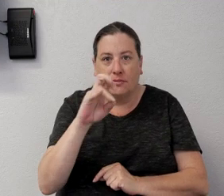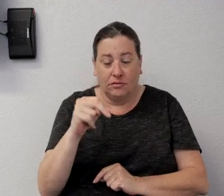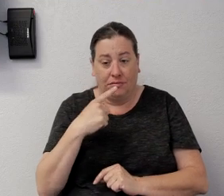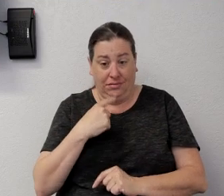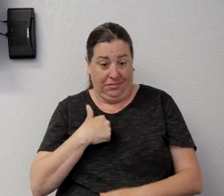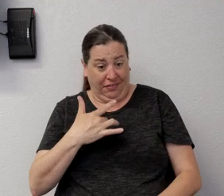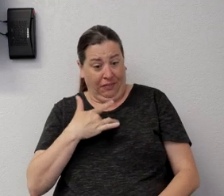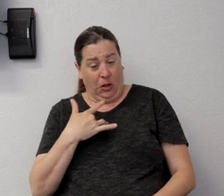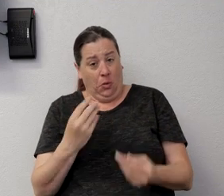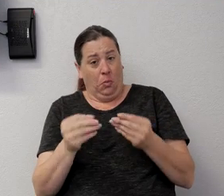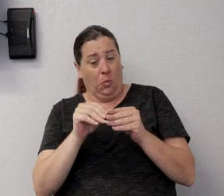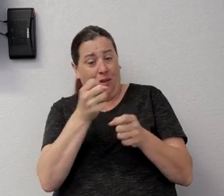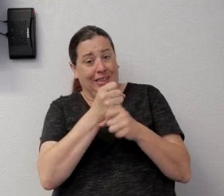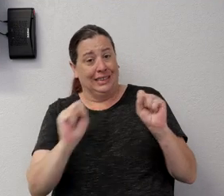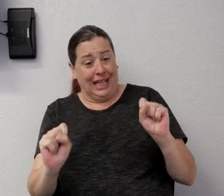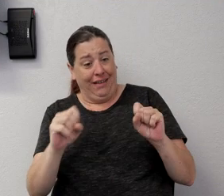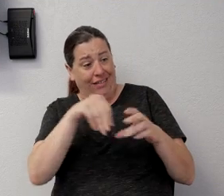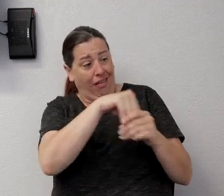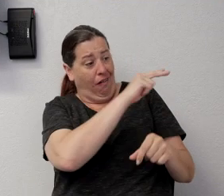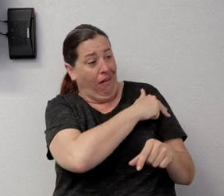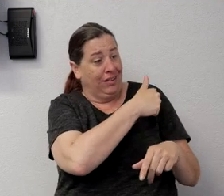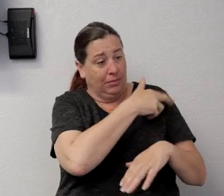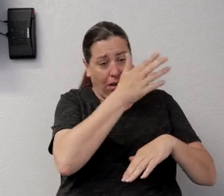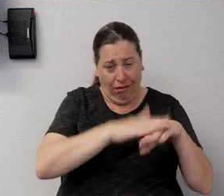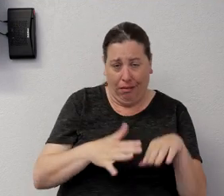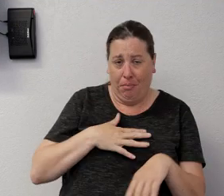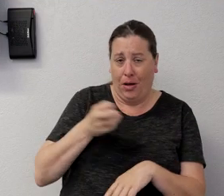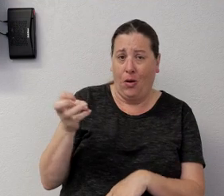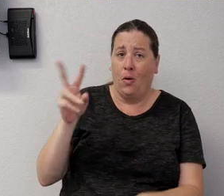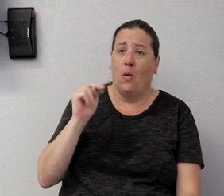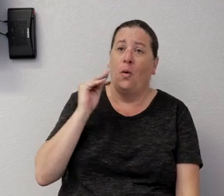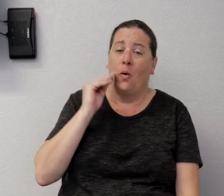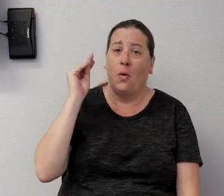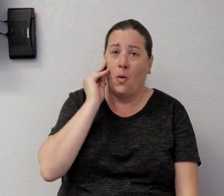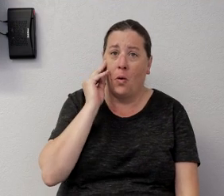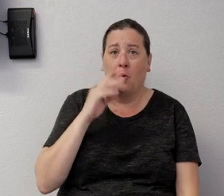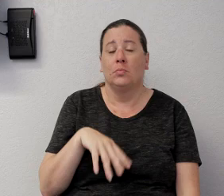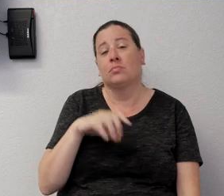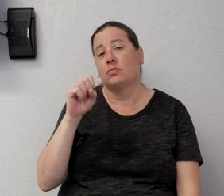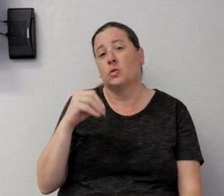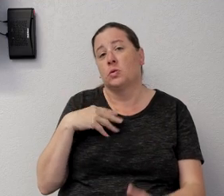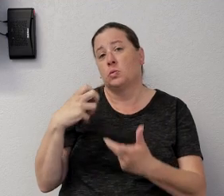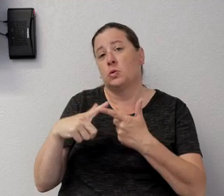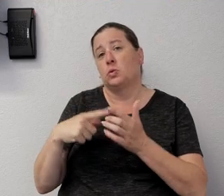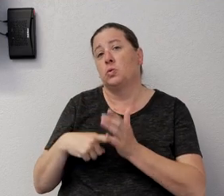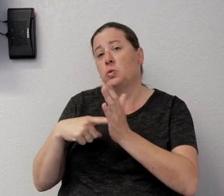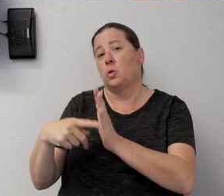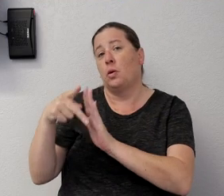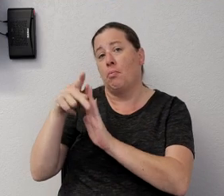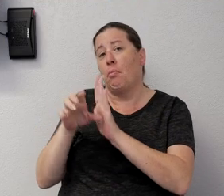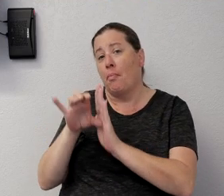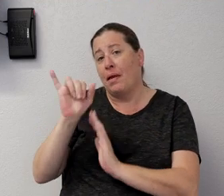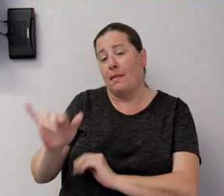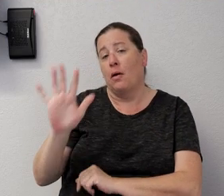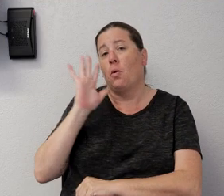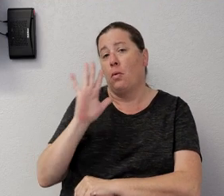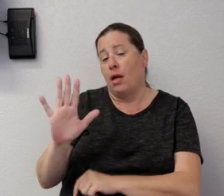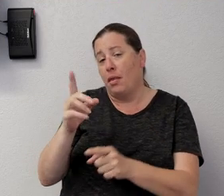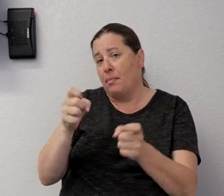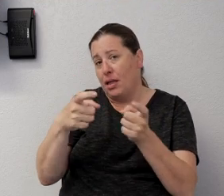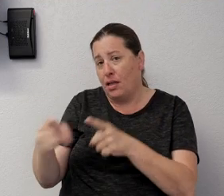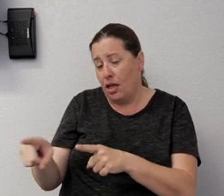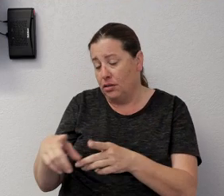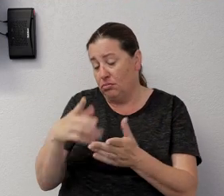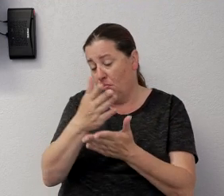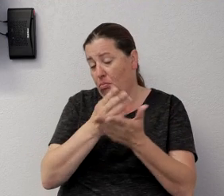the hospital than I did in my own home. So I do want to assure the public that that will be the case. That's part of the planning